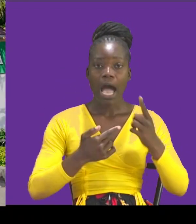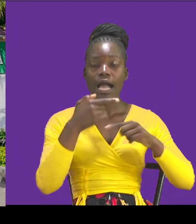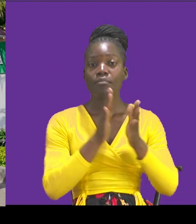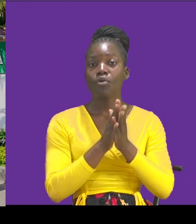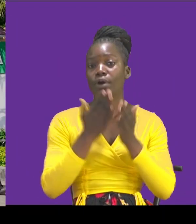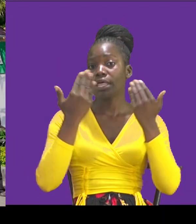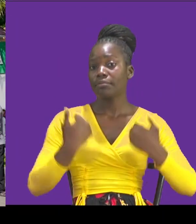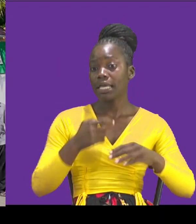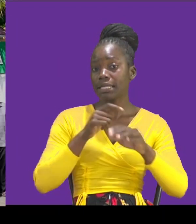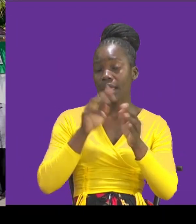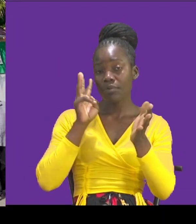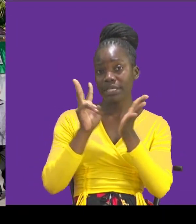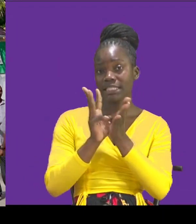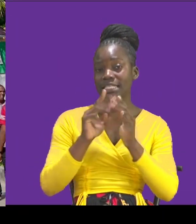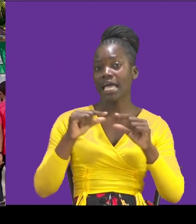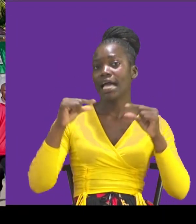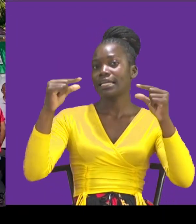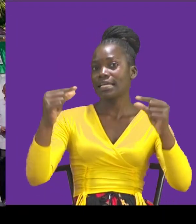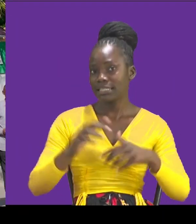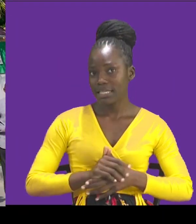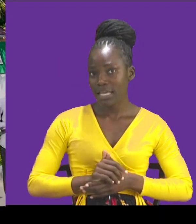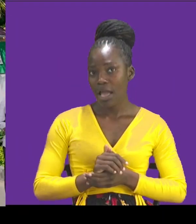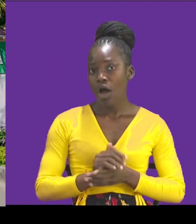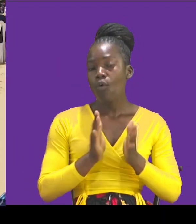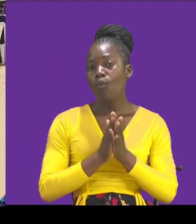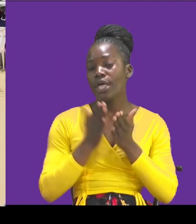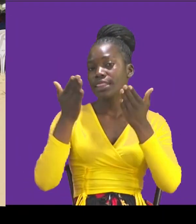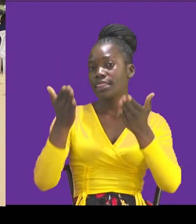as we witness greatness with these people.